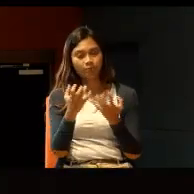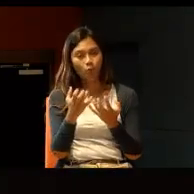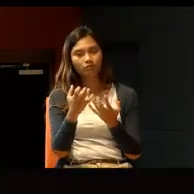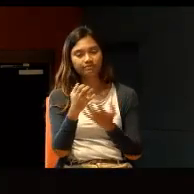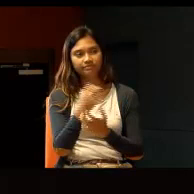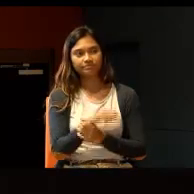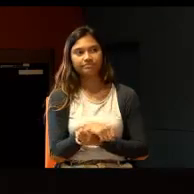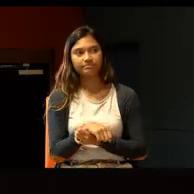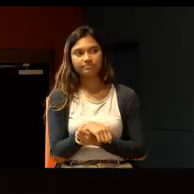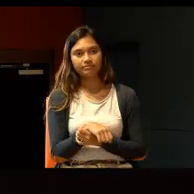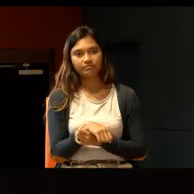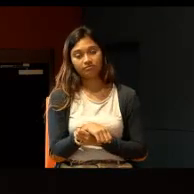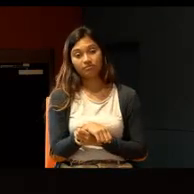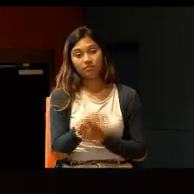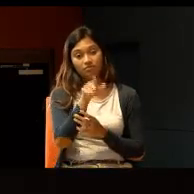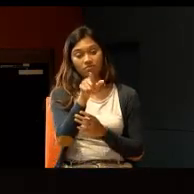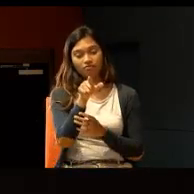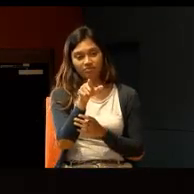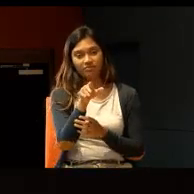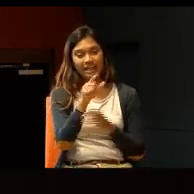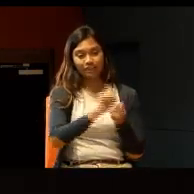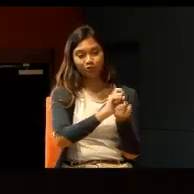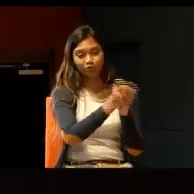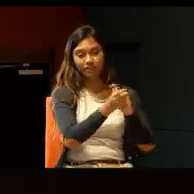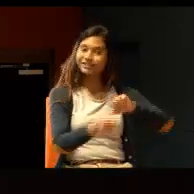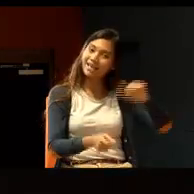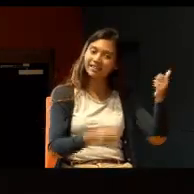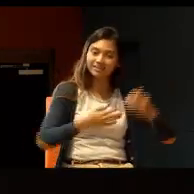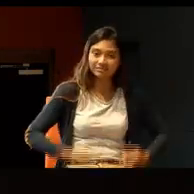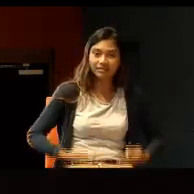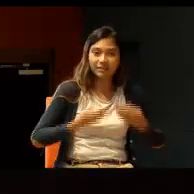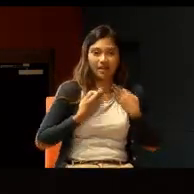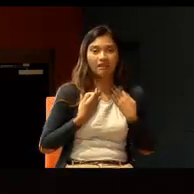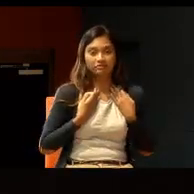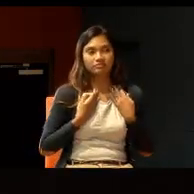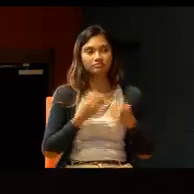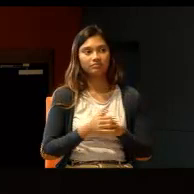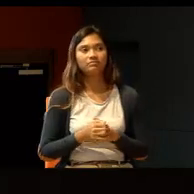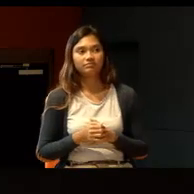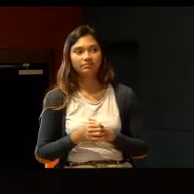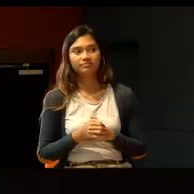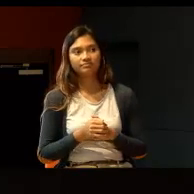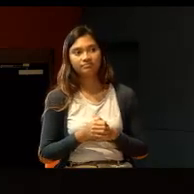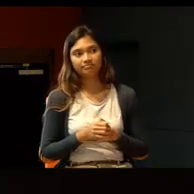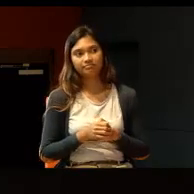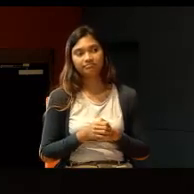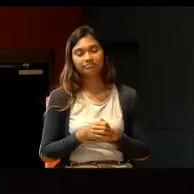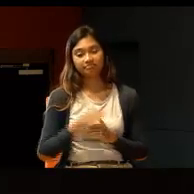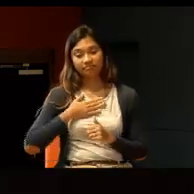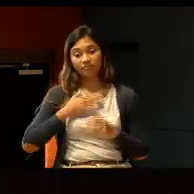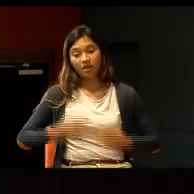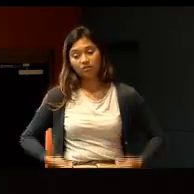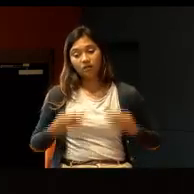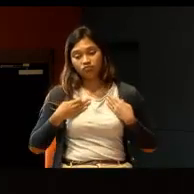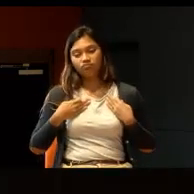when you can make a difference, when life is more about myself, about me, my family,